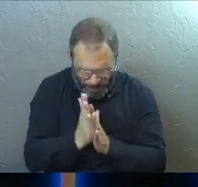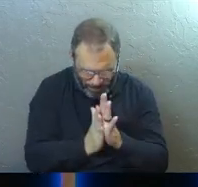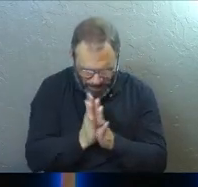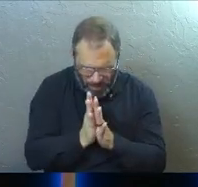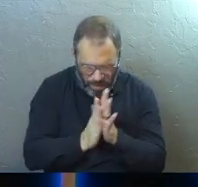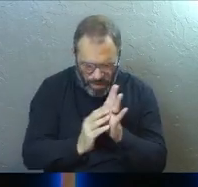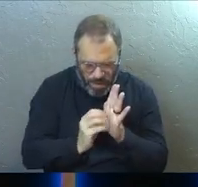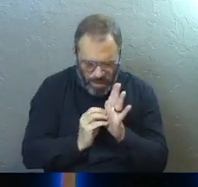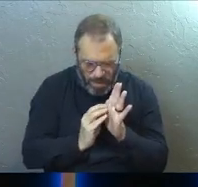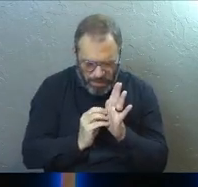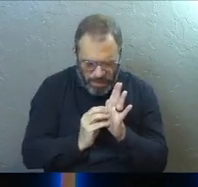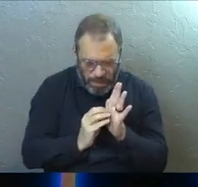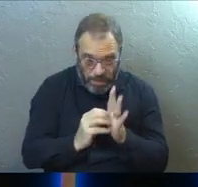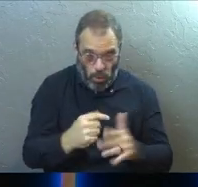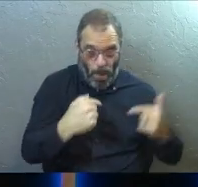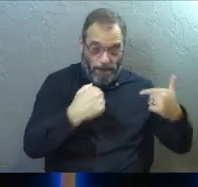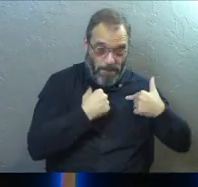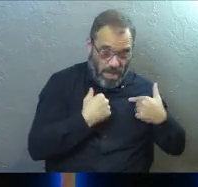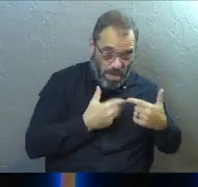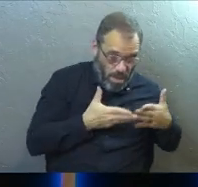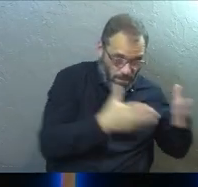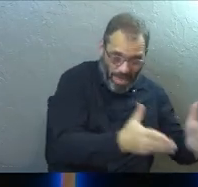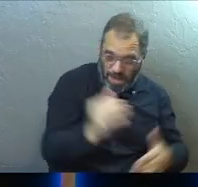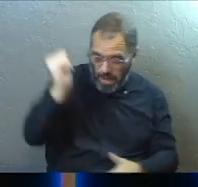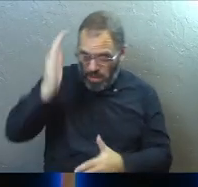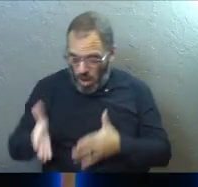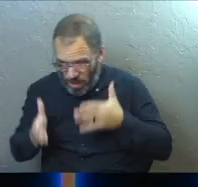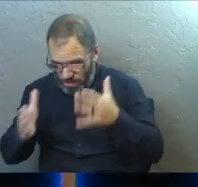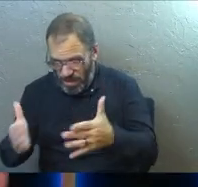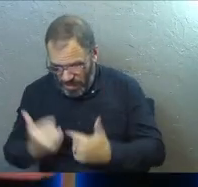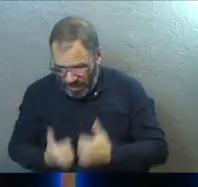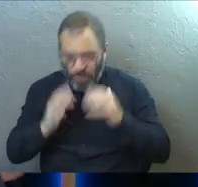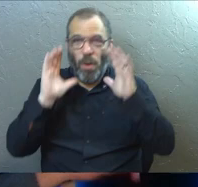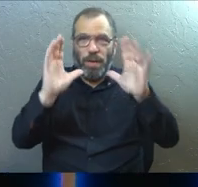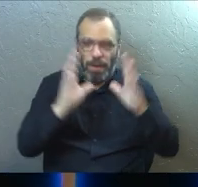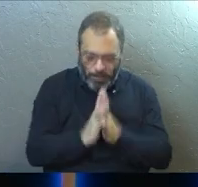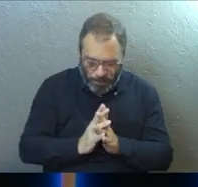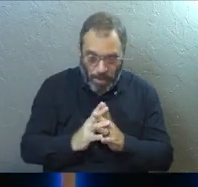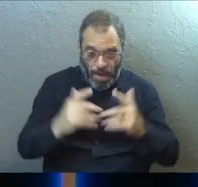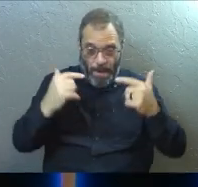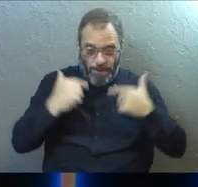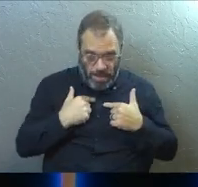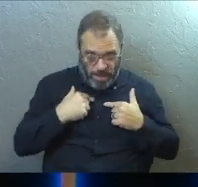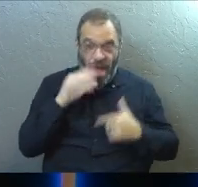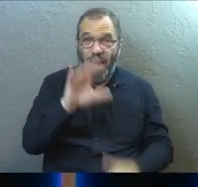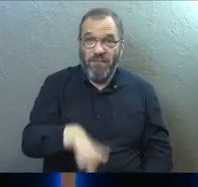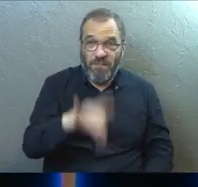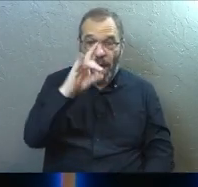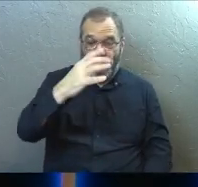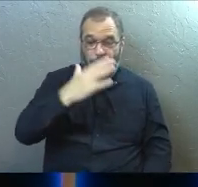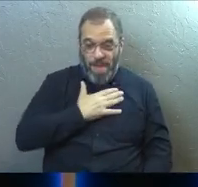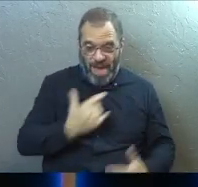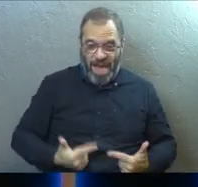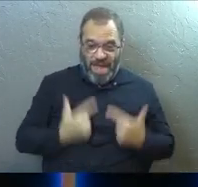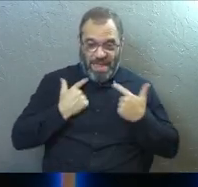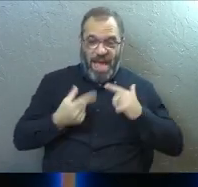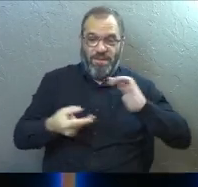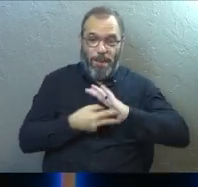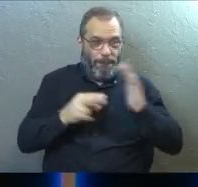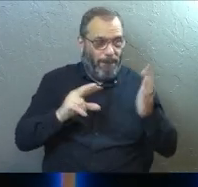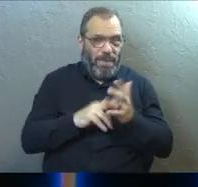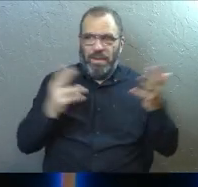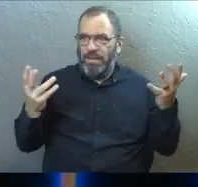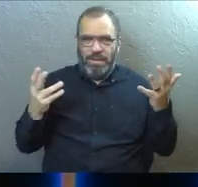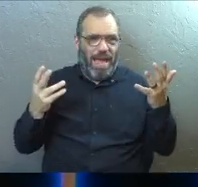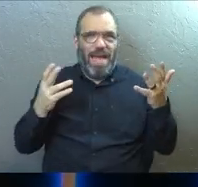deeper. So the me-shaped life and the God-shaped life. So first of all, I've got to discover what my life is. And